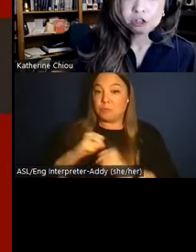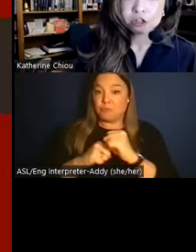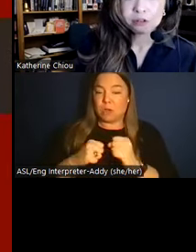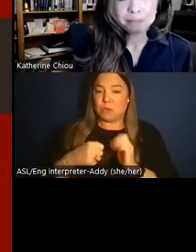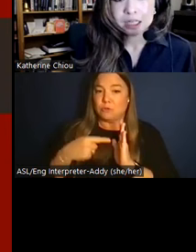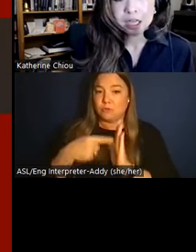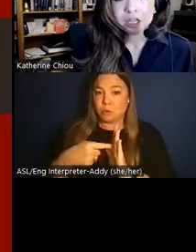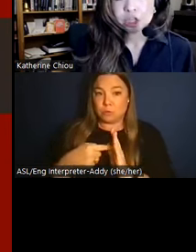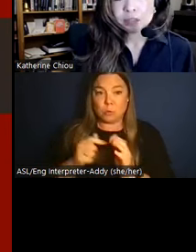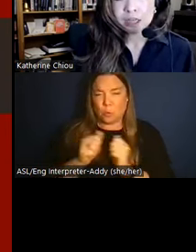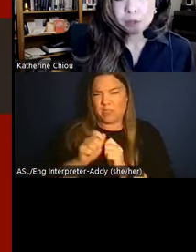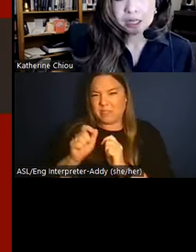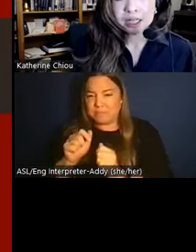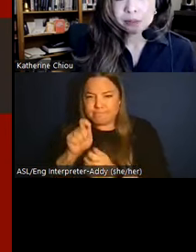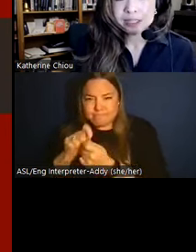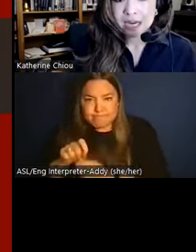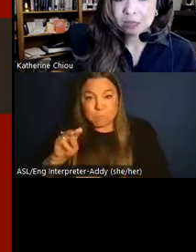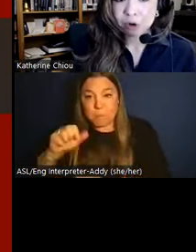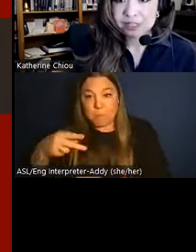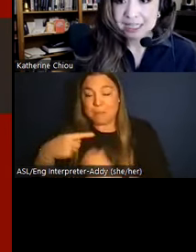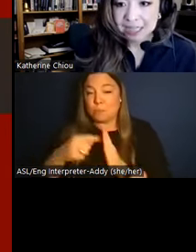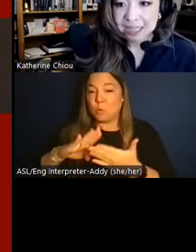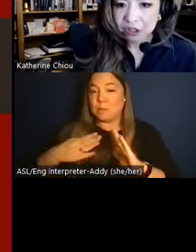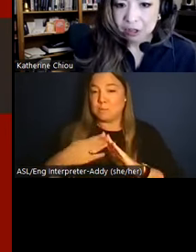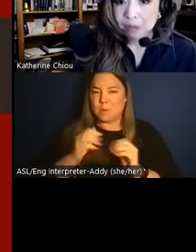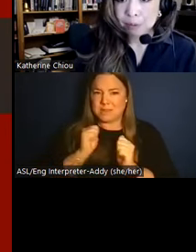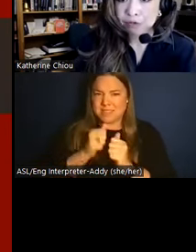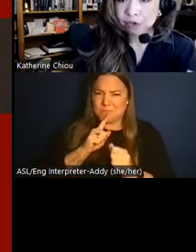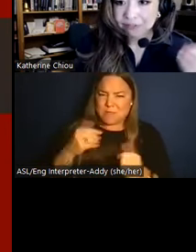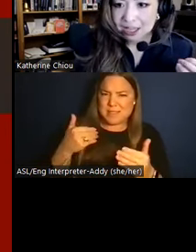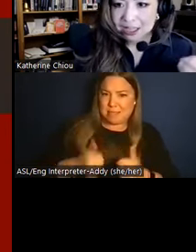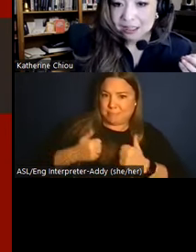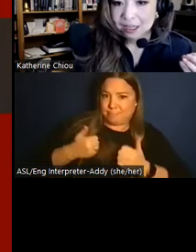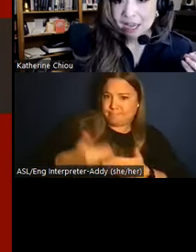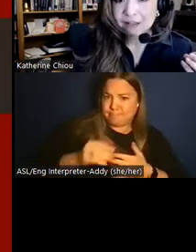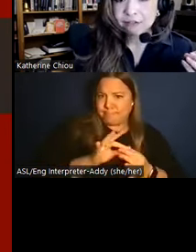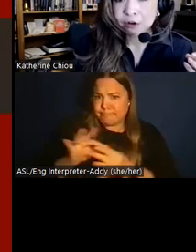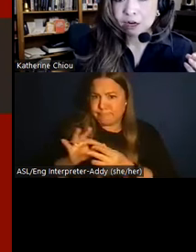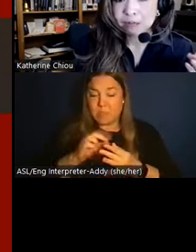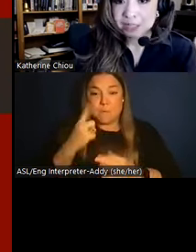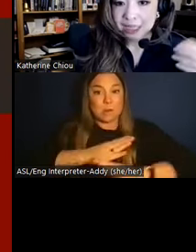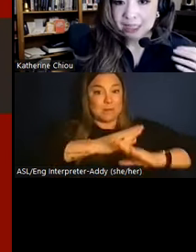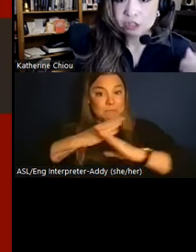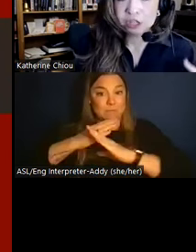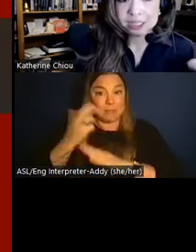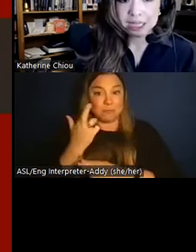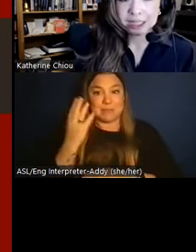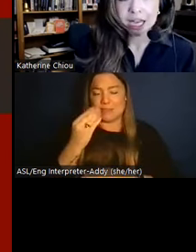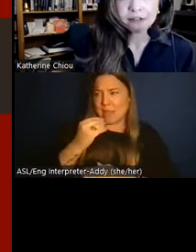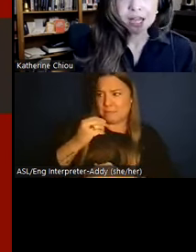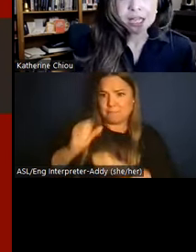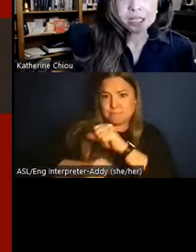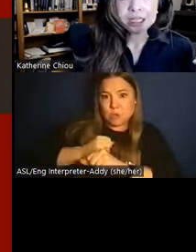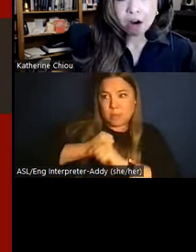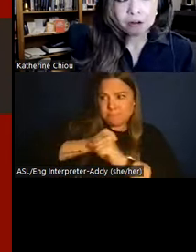detailed mapping shows a community that was tightly woven together, both for defense and for protecting each other in daily